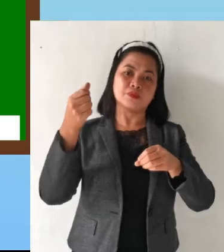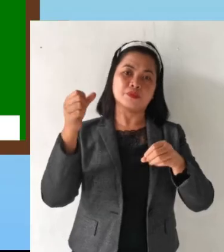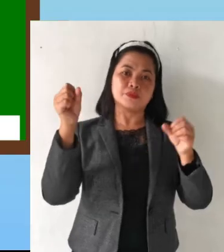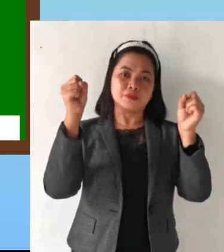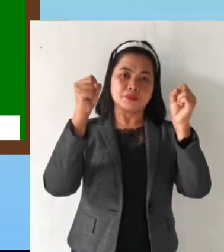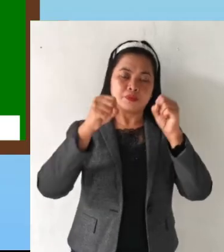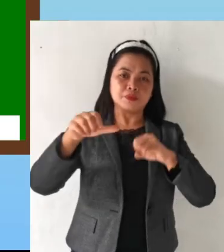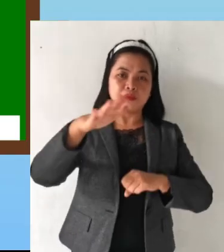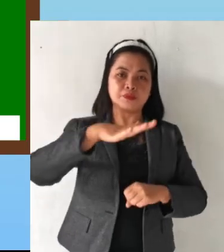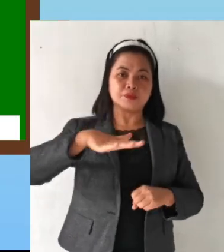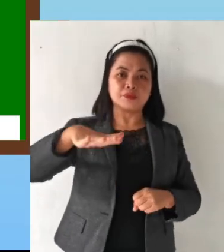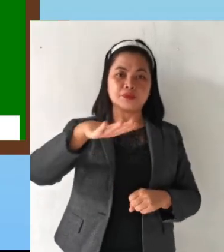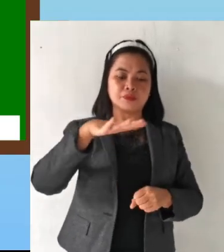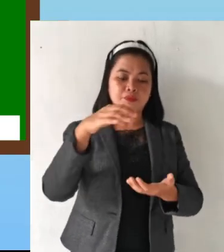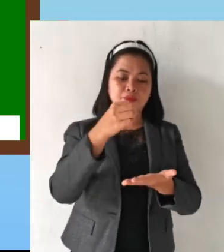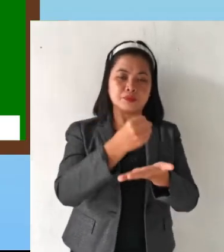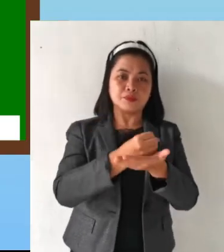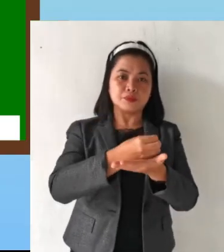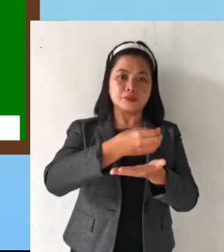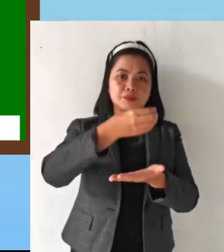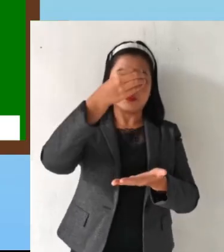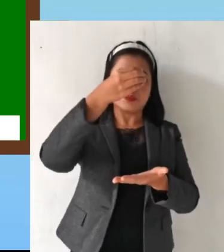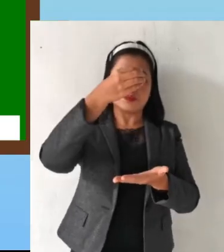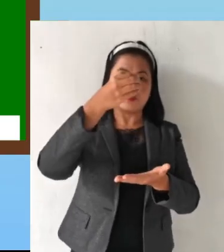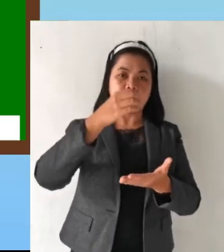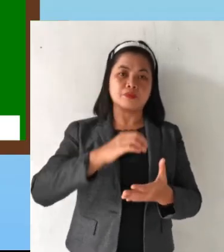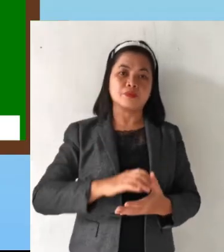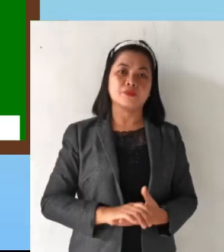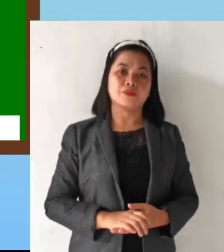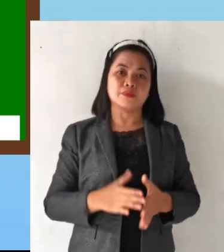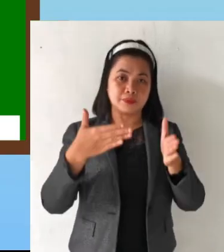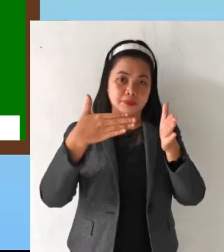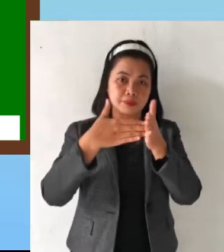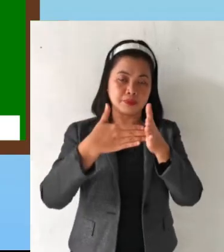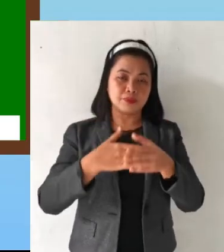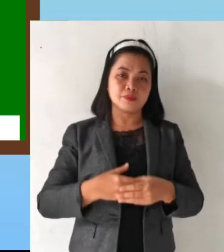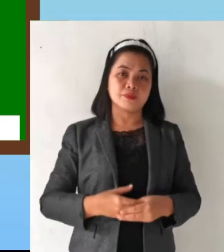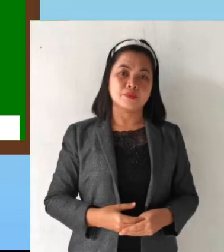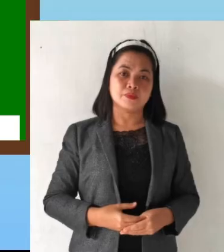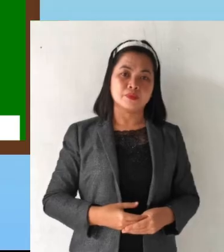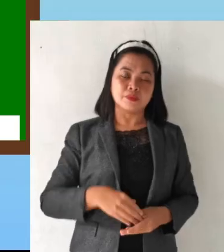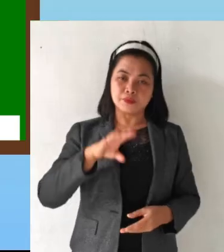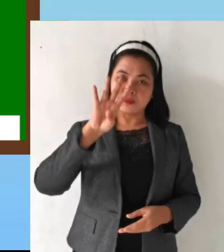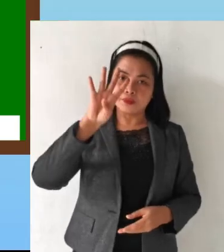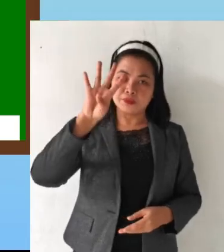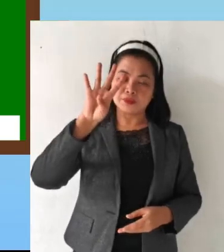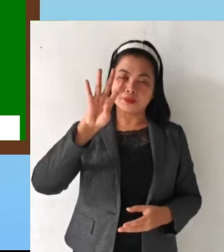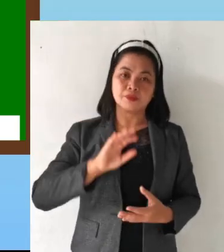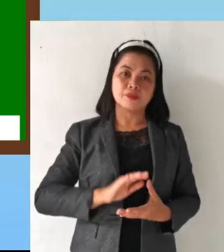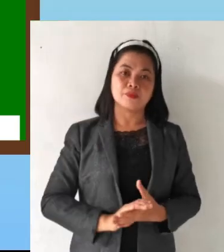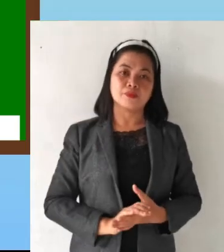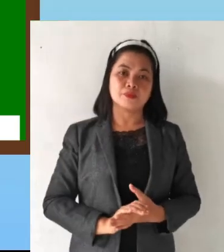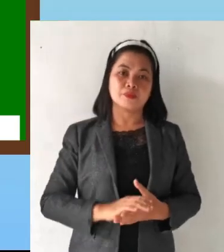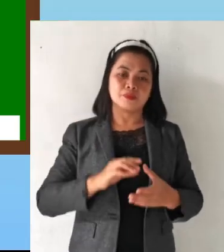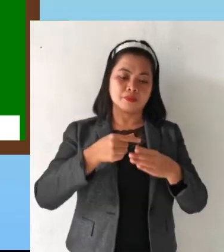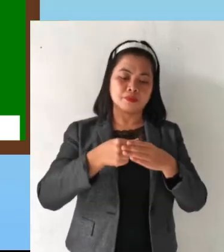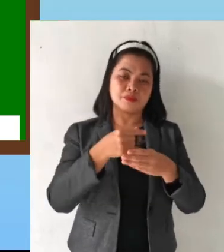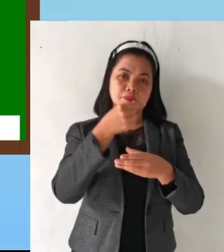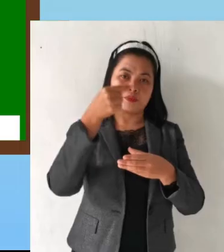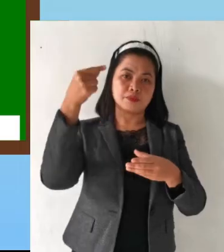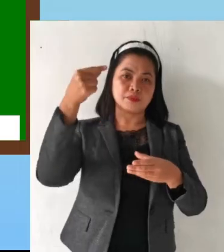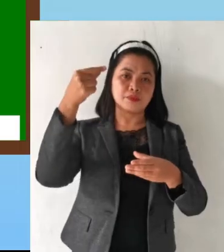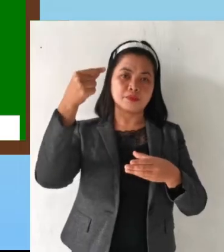of the container Again Number 4 Gas